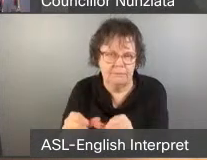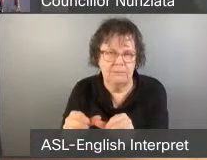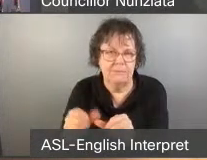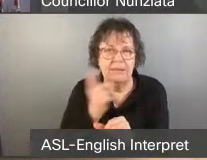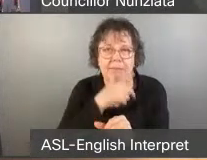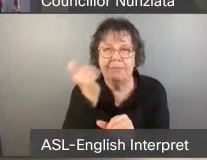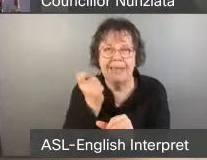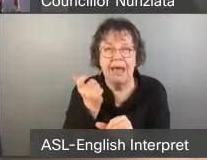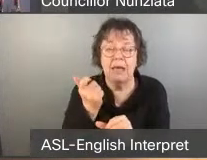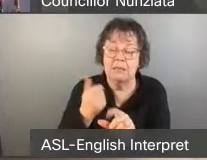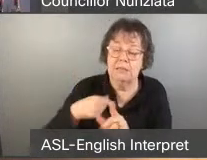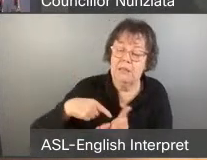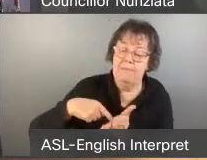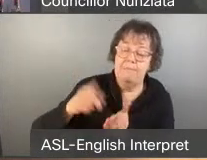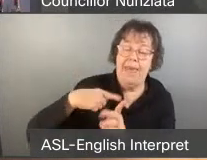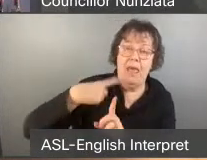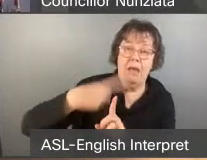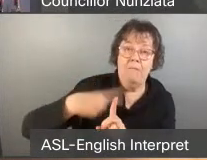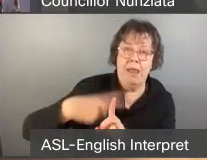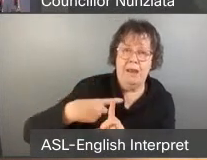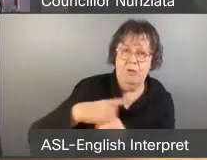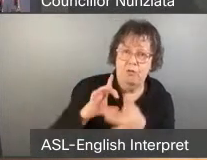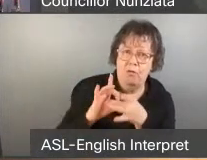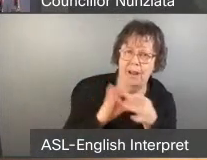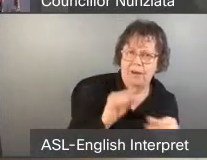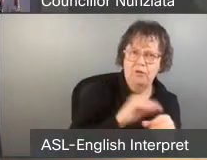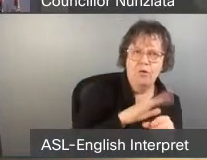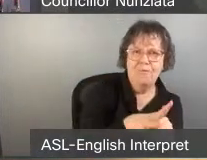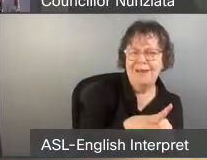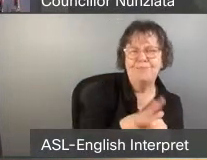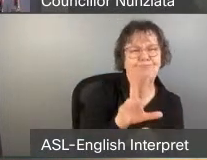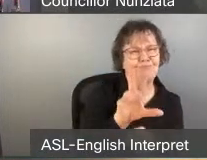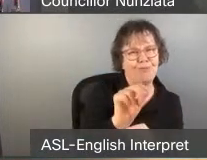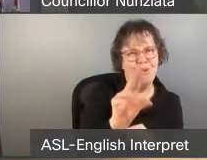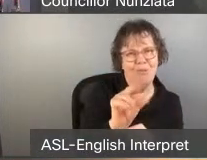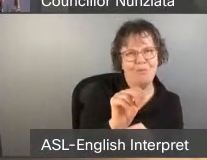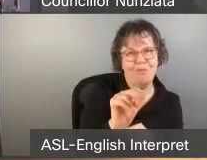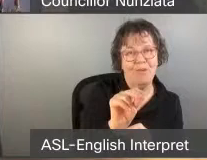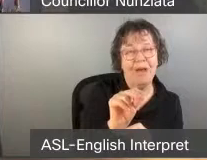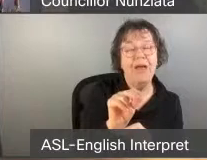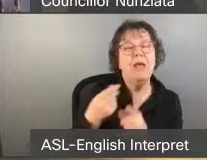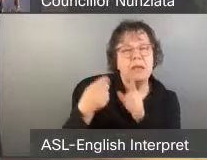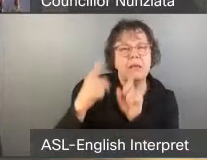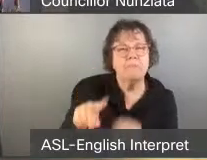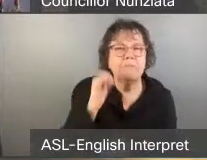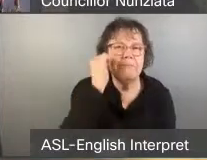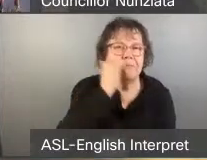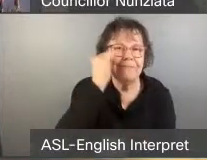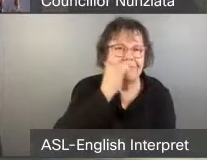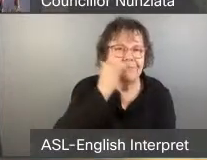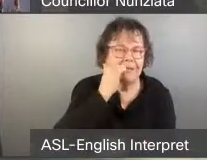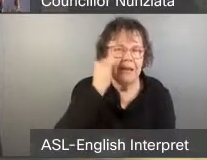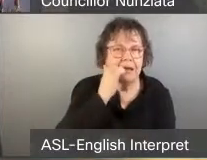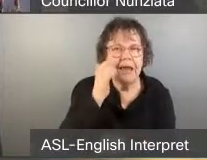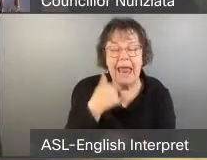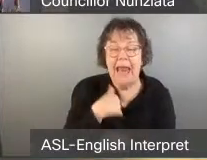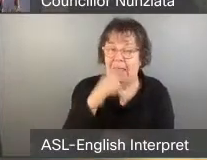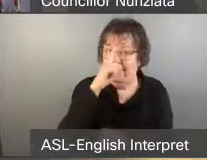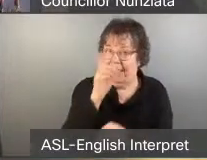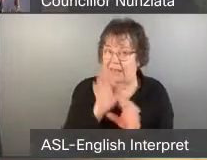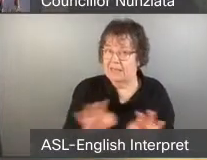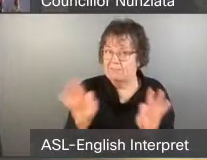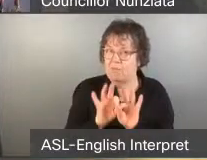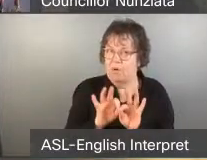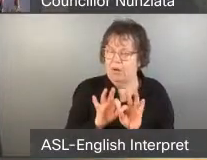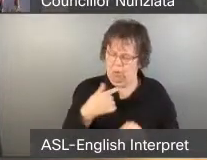It's not a phenomenon at all. It's a thing that's happening every day in the city. And I think that it's important that, well, we as ACORN